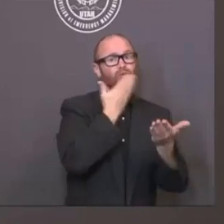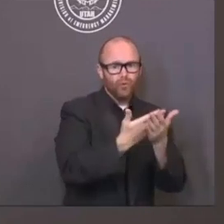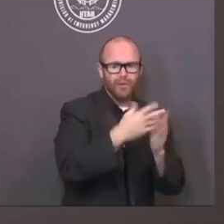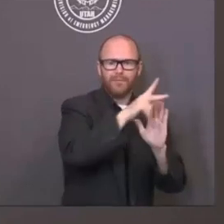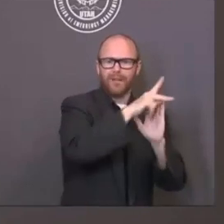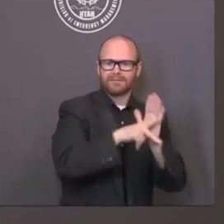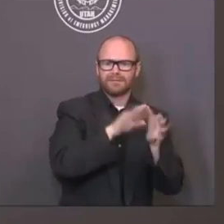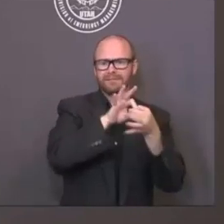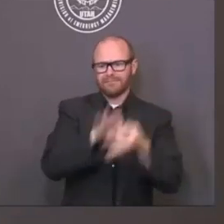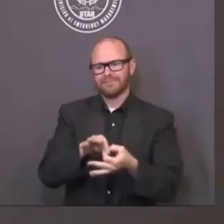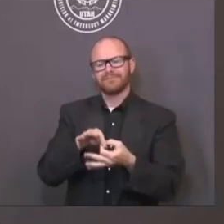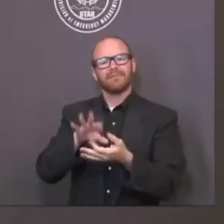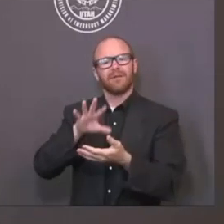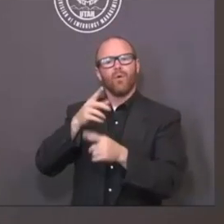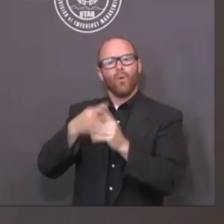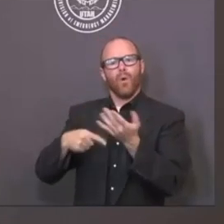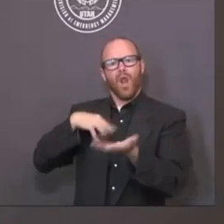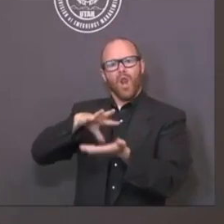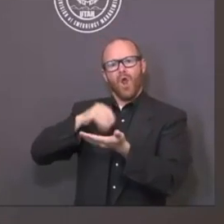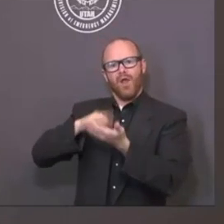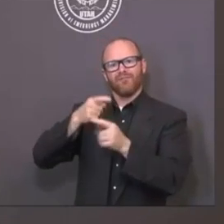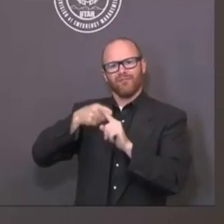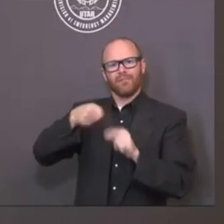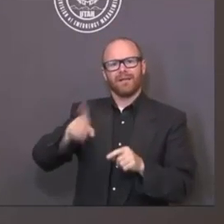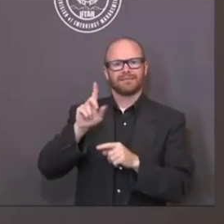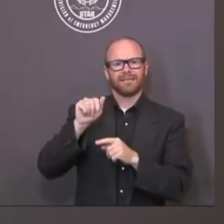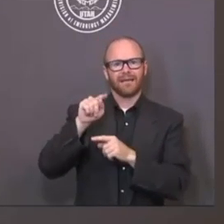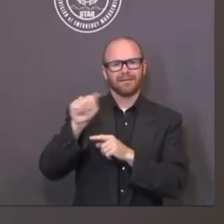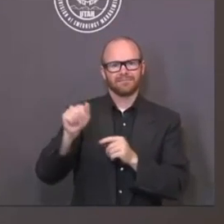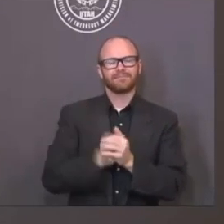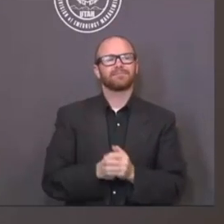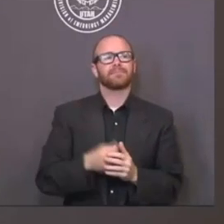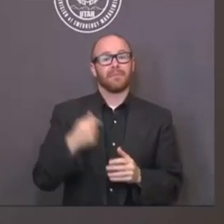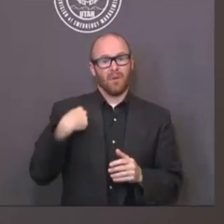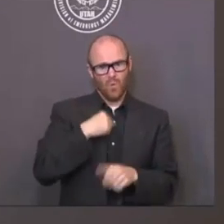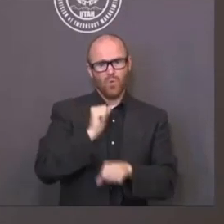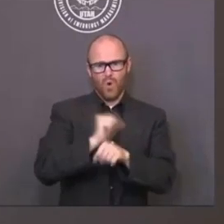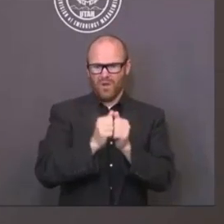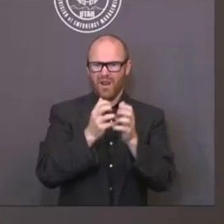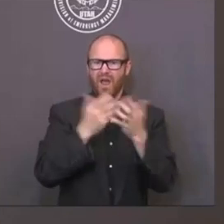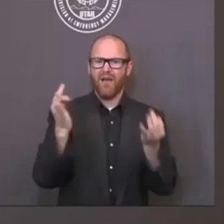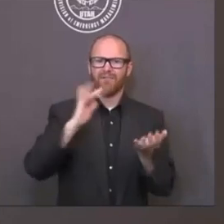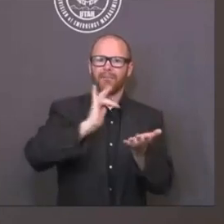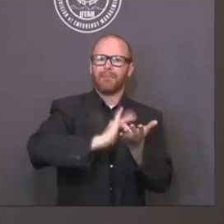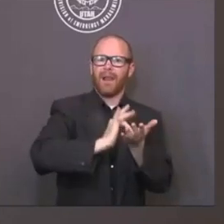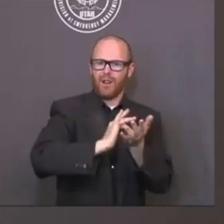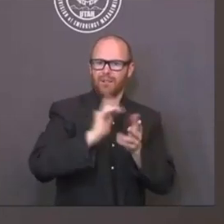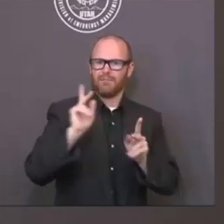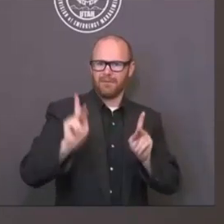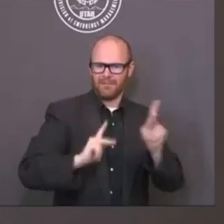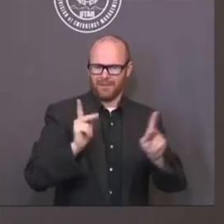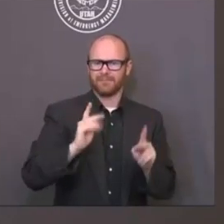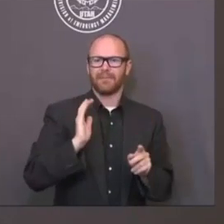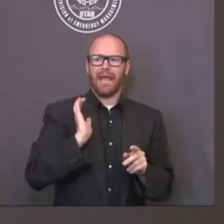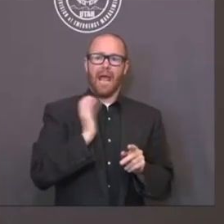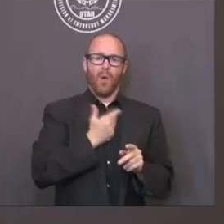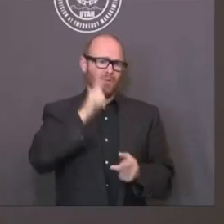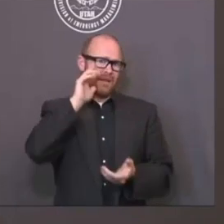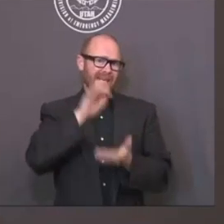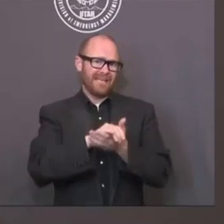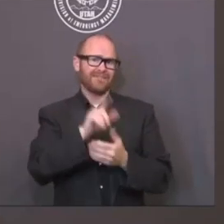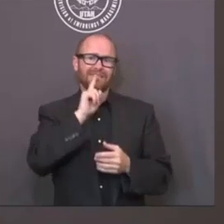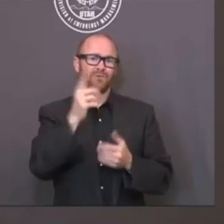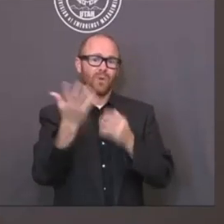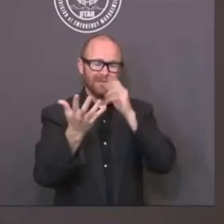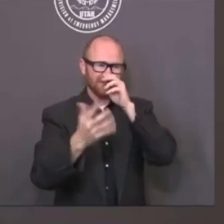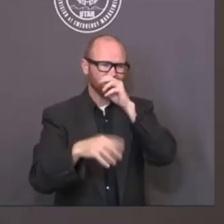We've worked with the medical people, and we believe that there is the ability to get up to 800. But as we get